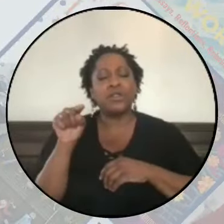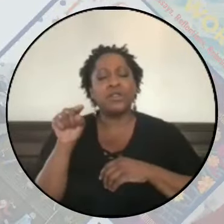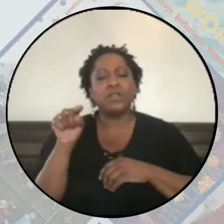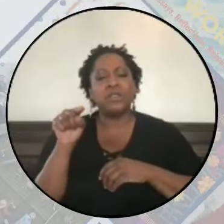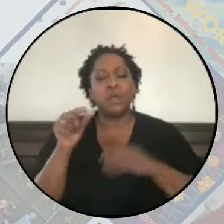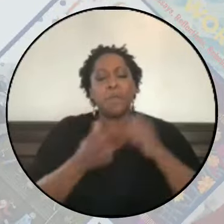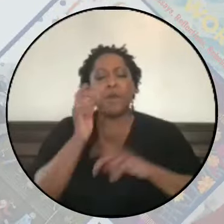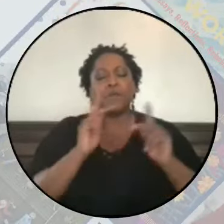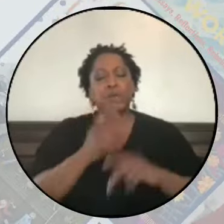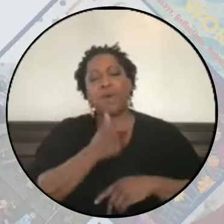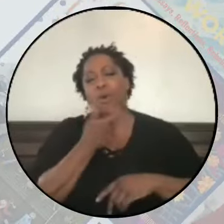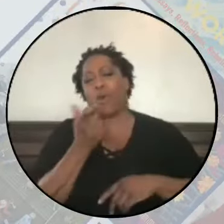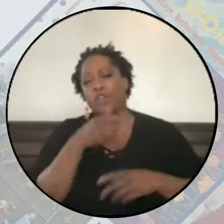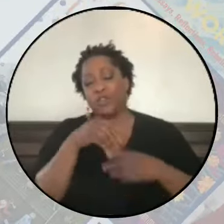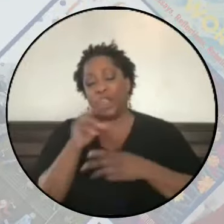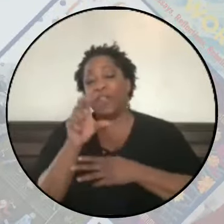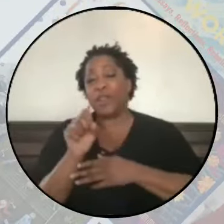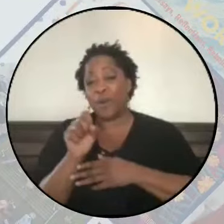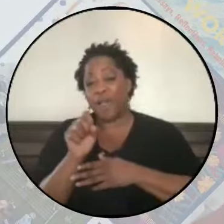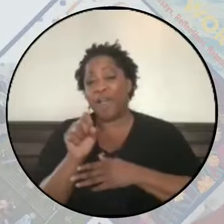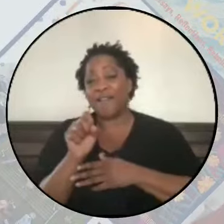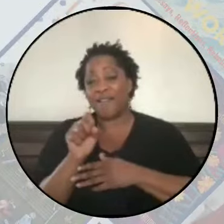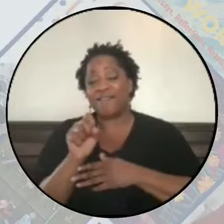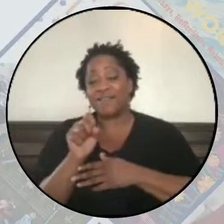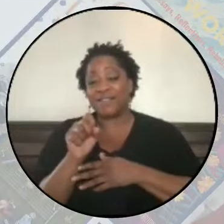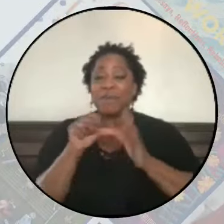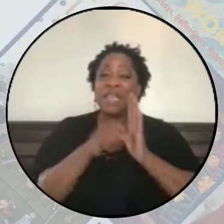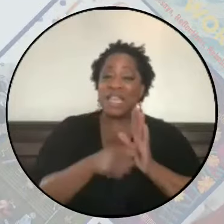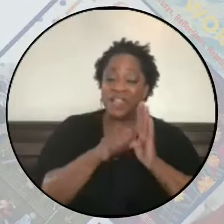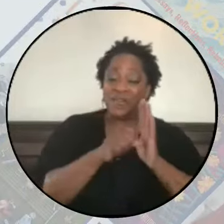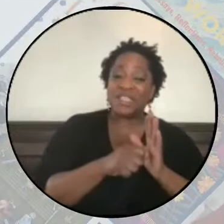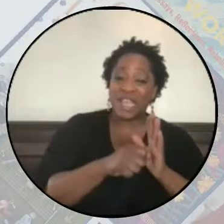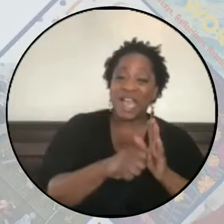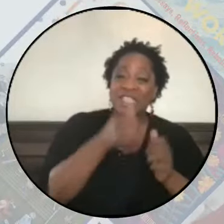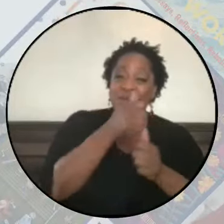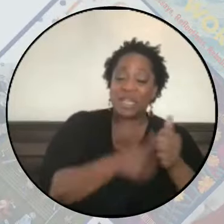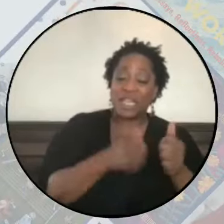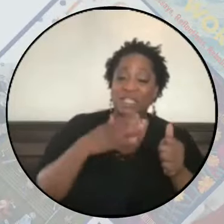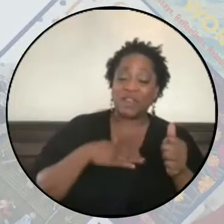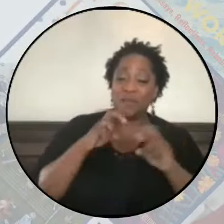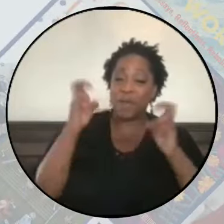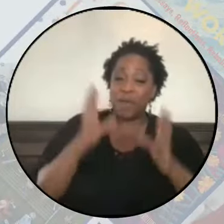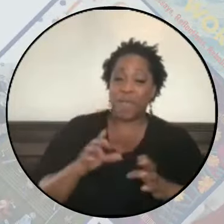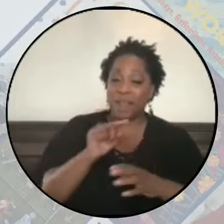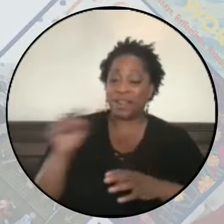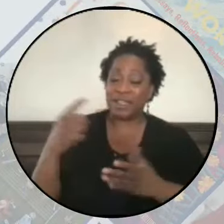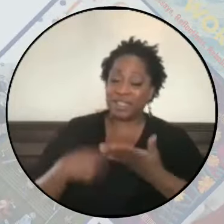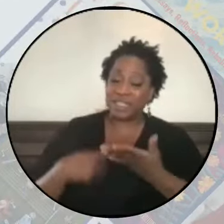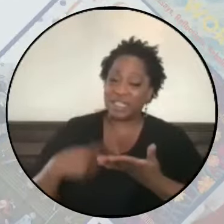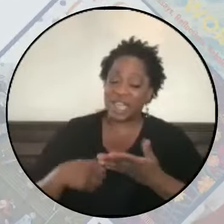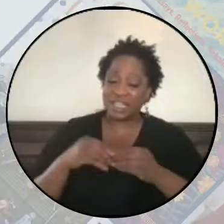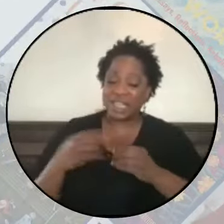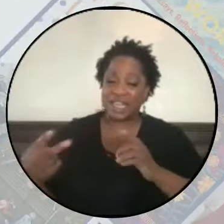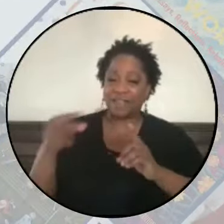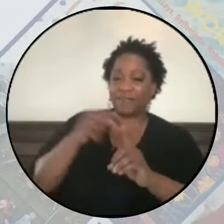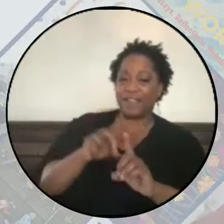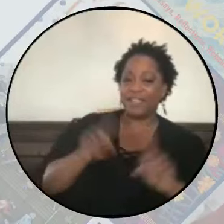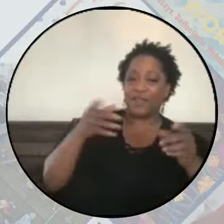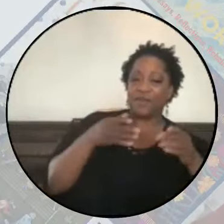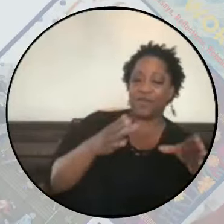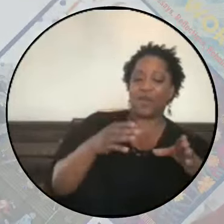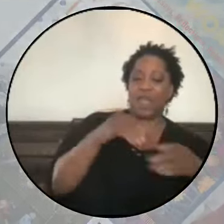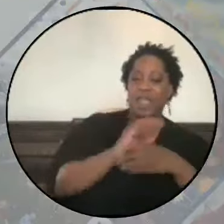probably most people watching are in the U.S. and just underscoring what each of my co-panelists talked about in a different way,